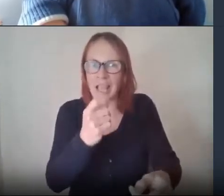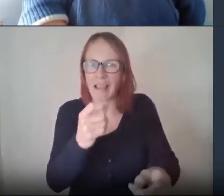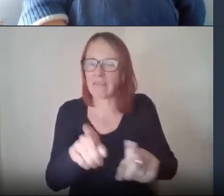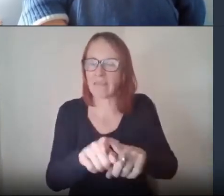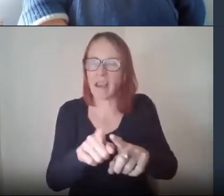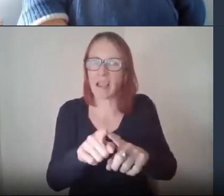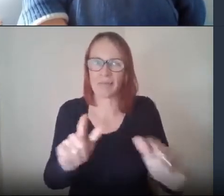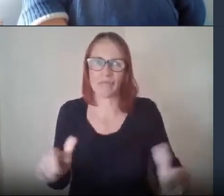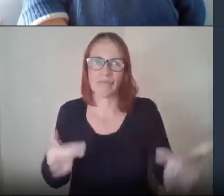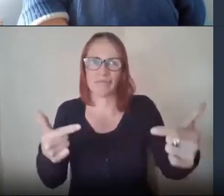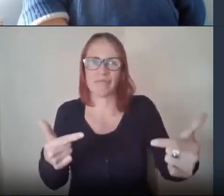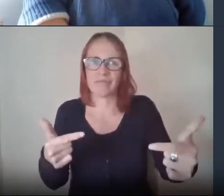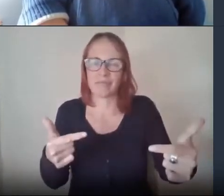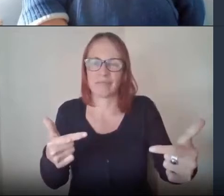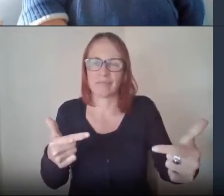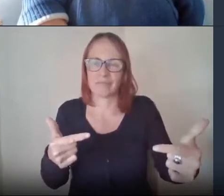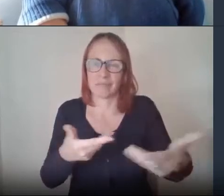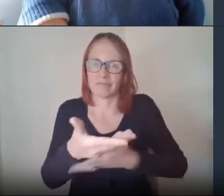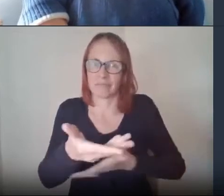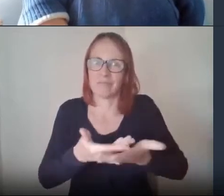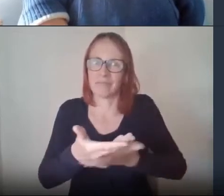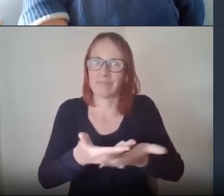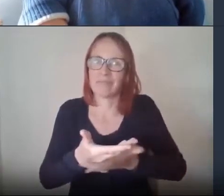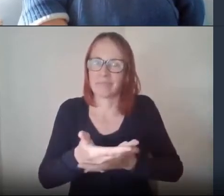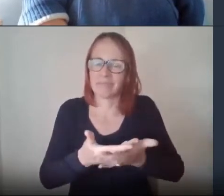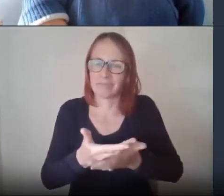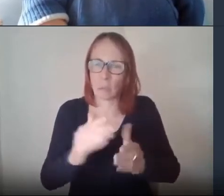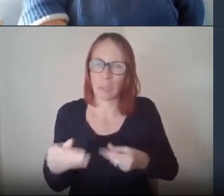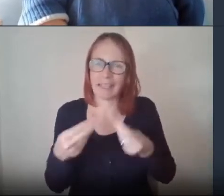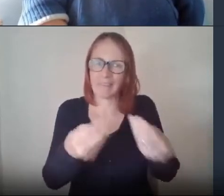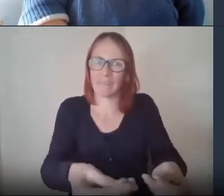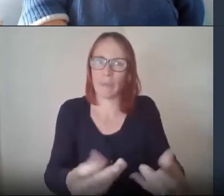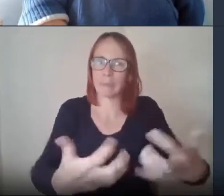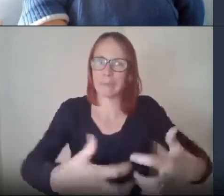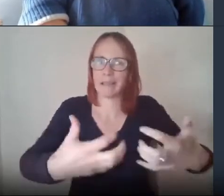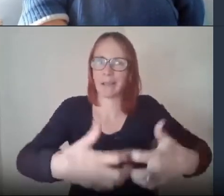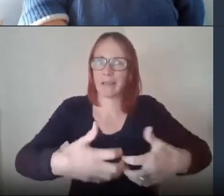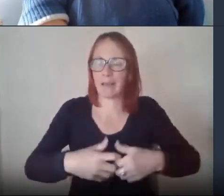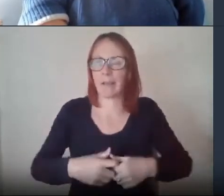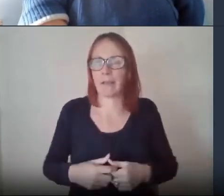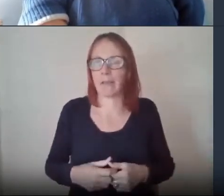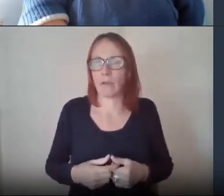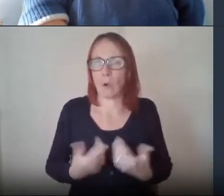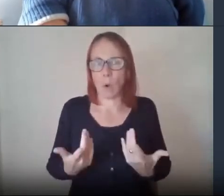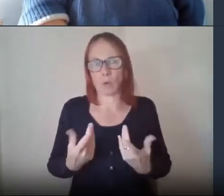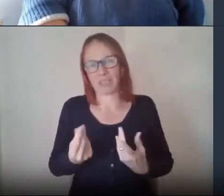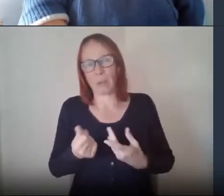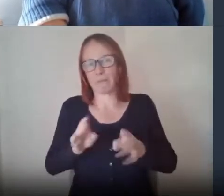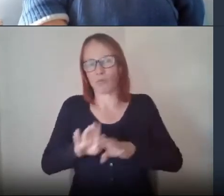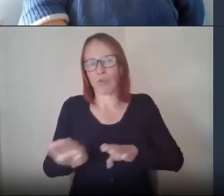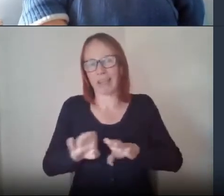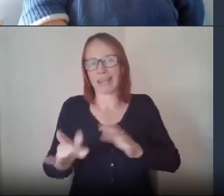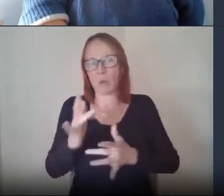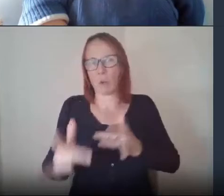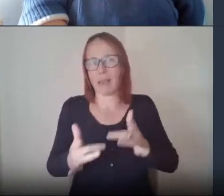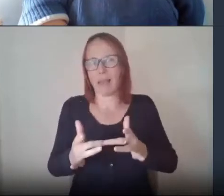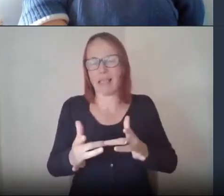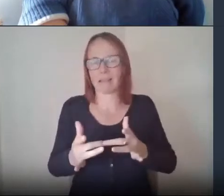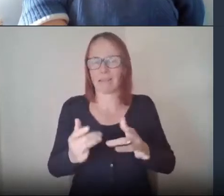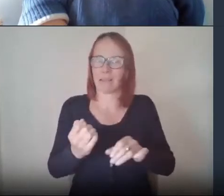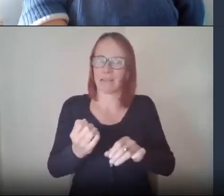or teams calls uh or get access to some of the tutorials that we were we were videoing and producing